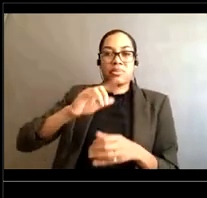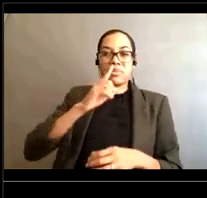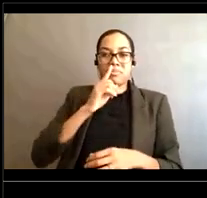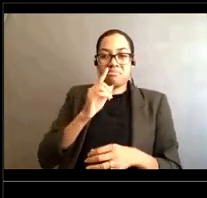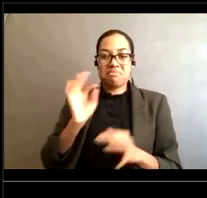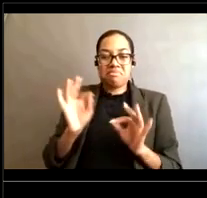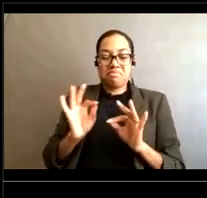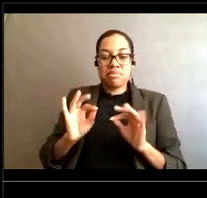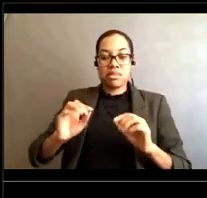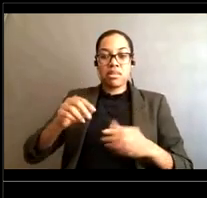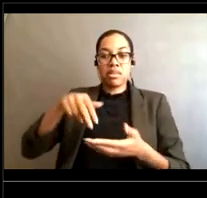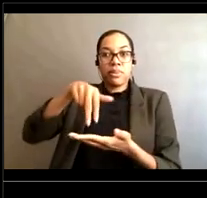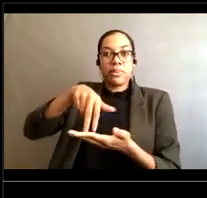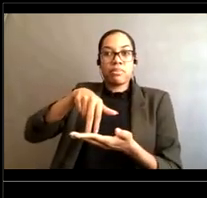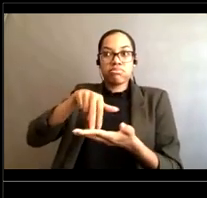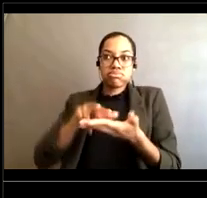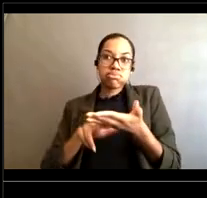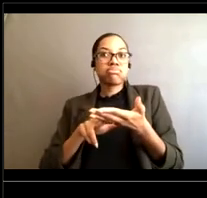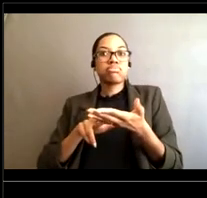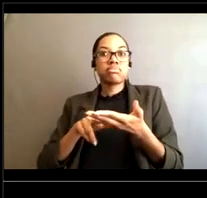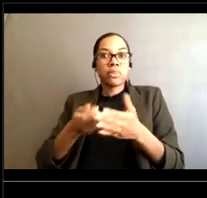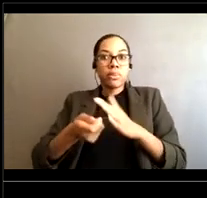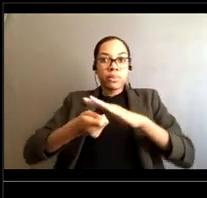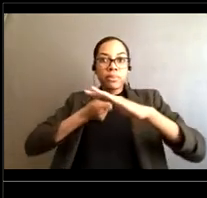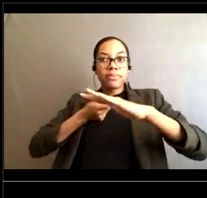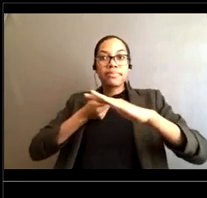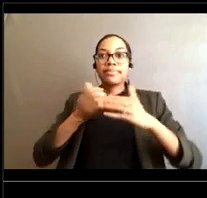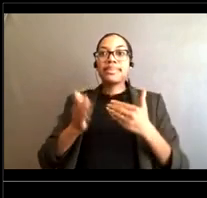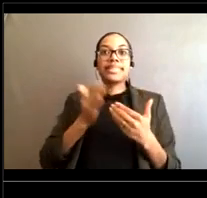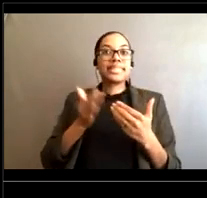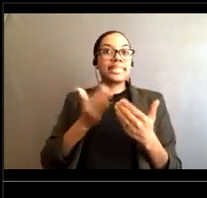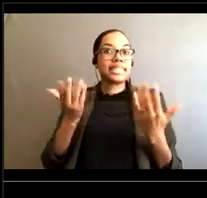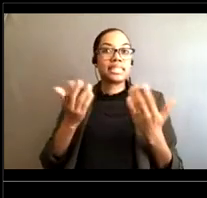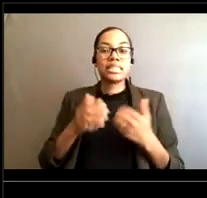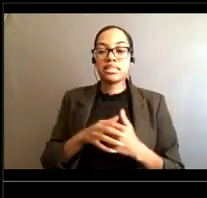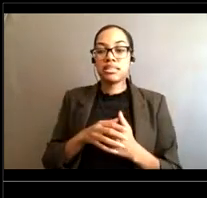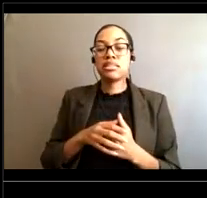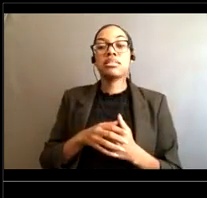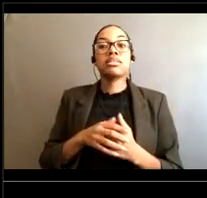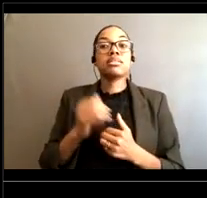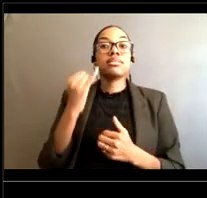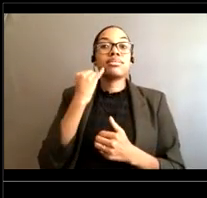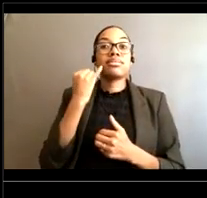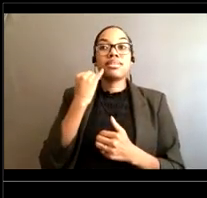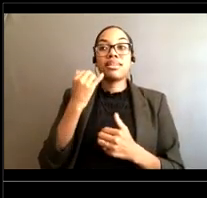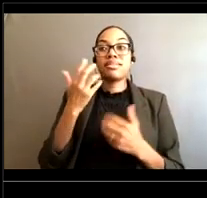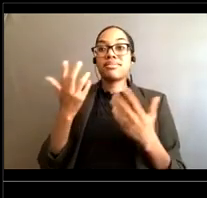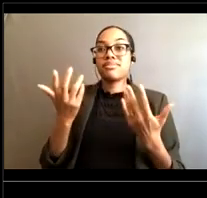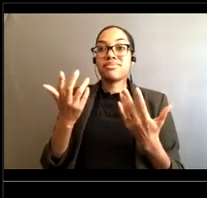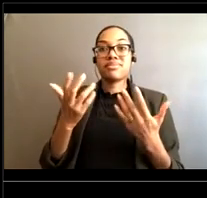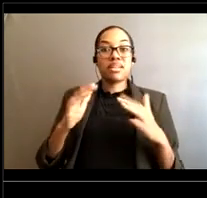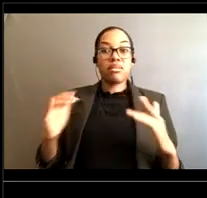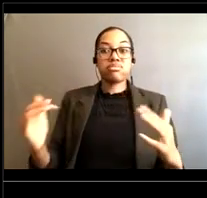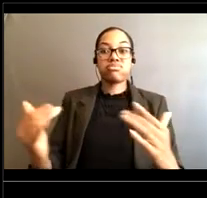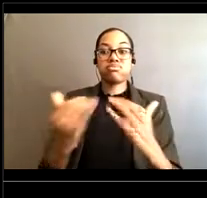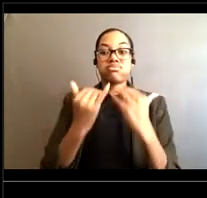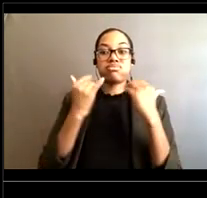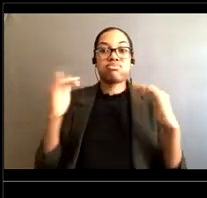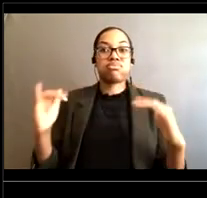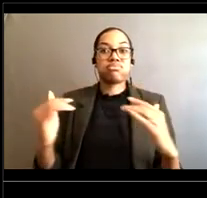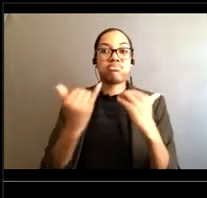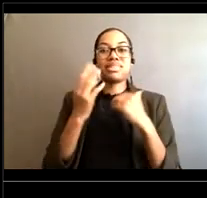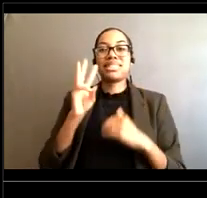away And the ocean is no different If the current is moving fast enough in six inches of moving water, which